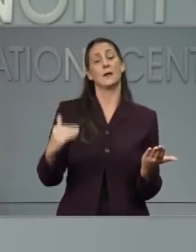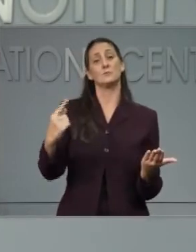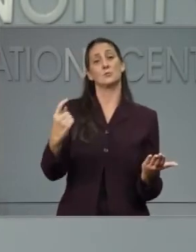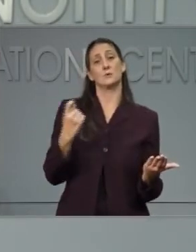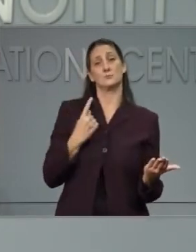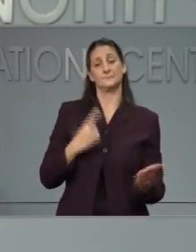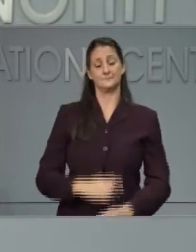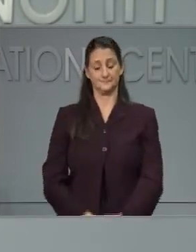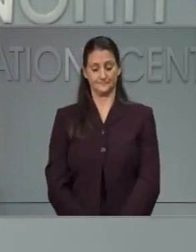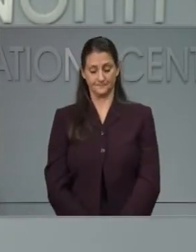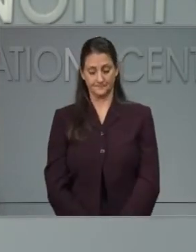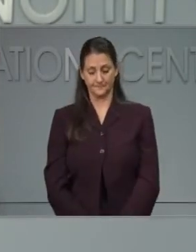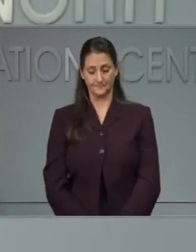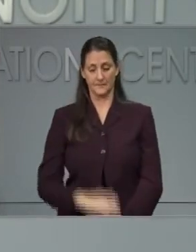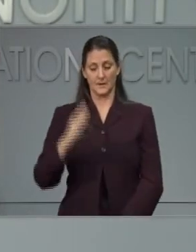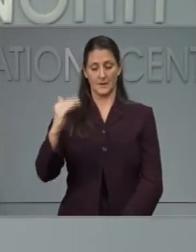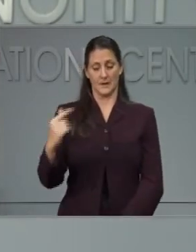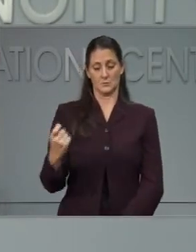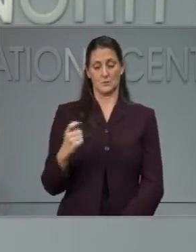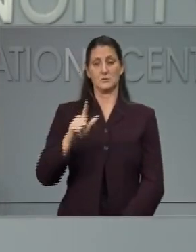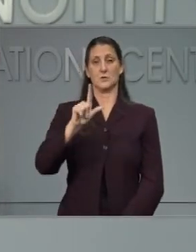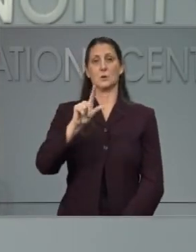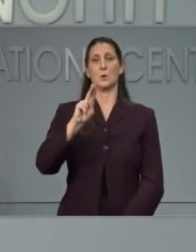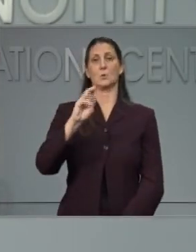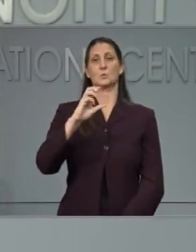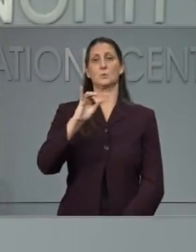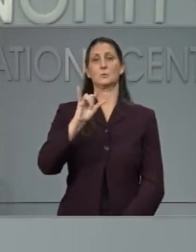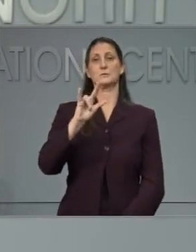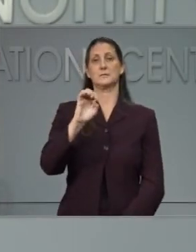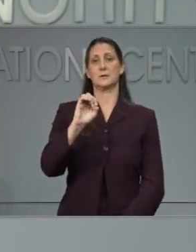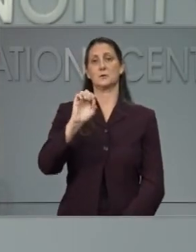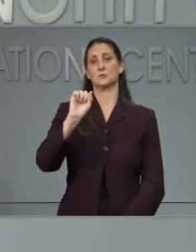Our next question is from Lucille Sherman with the News and Observer.